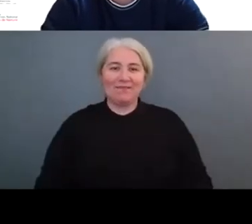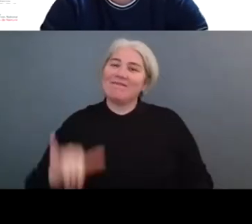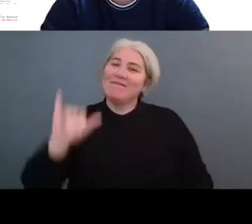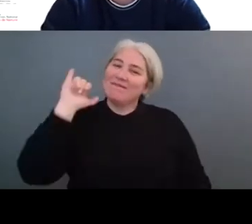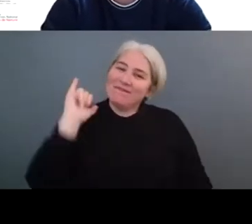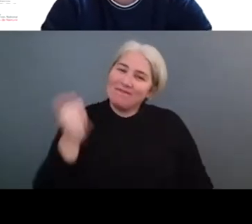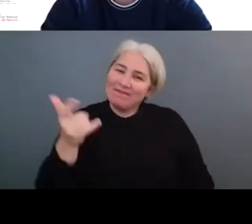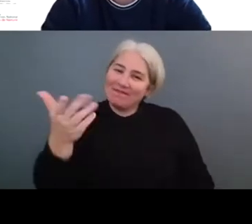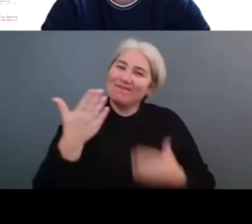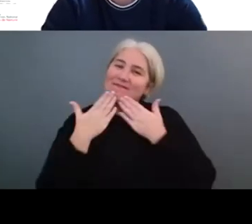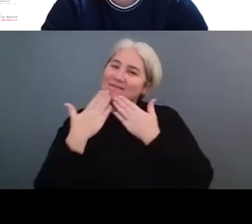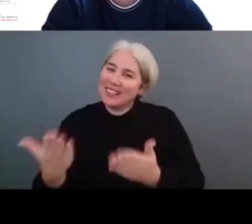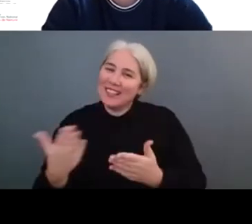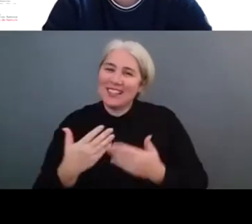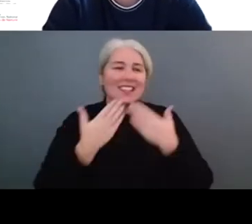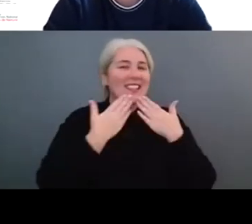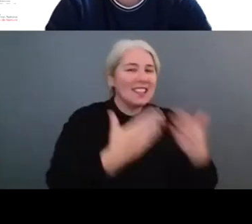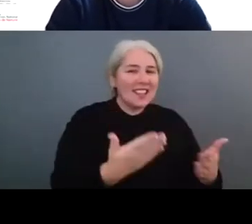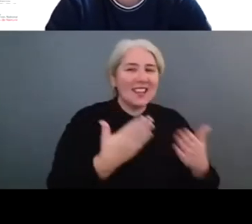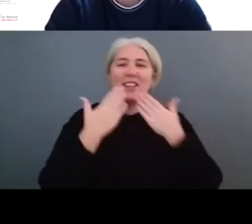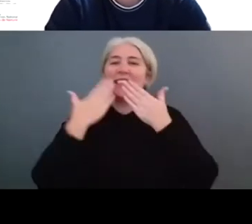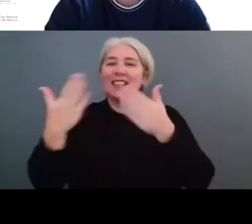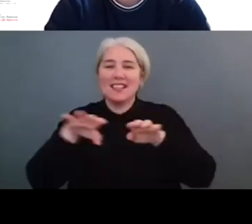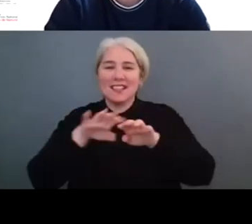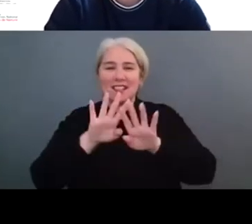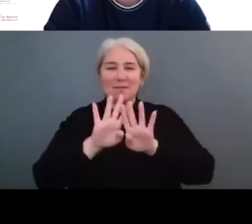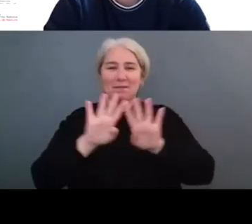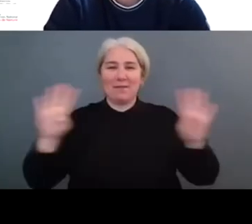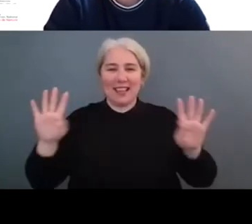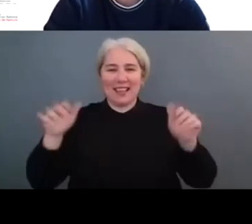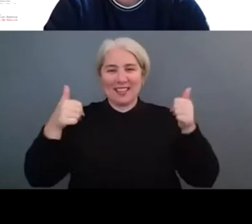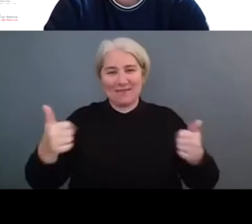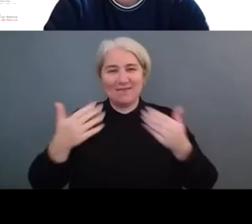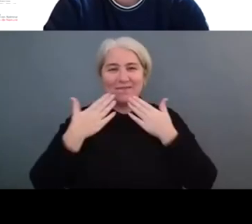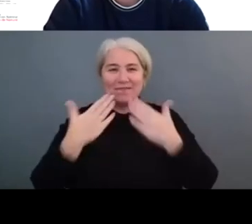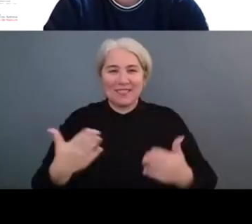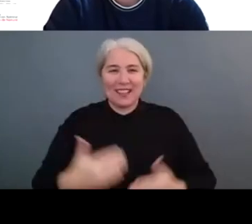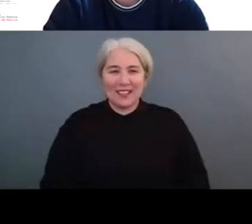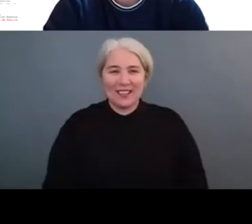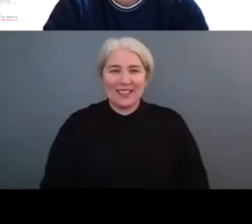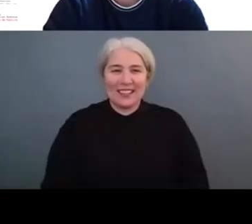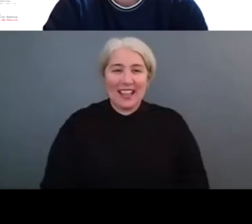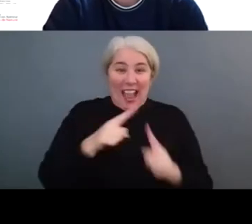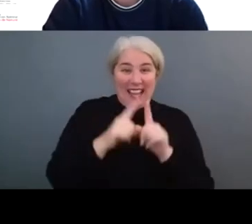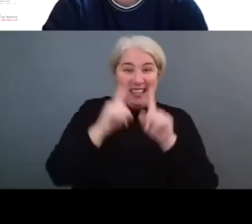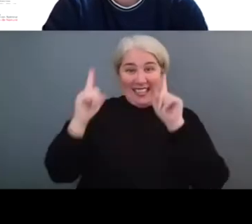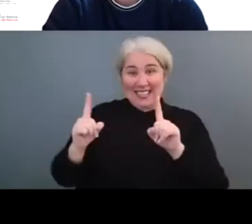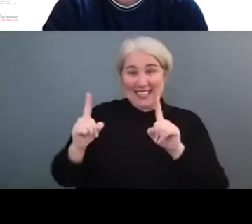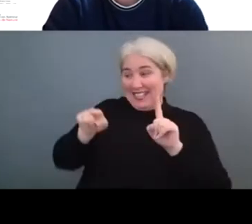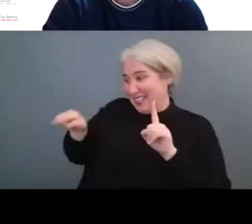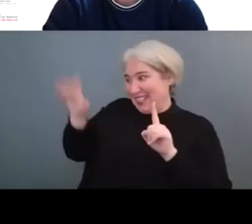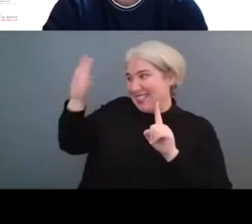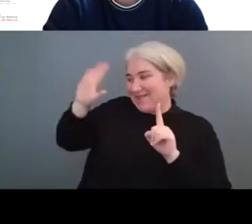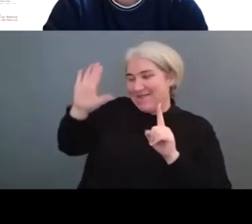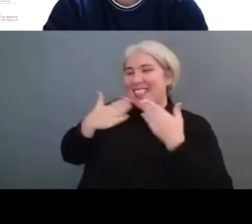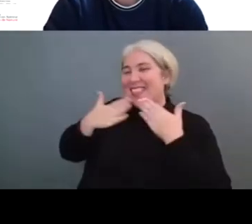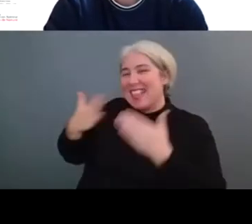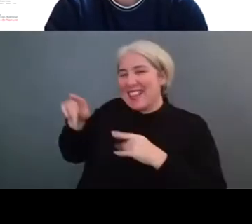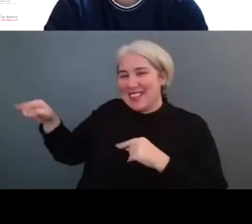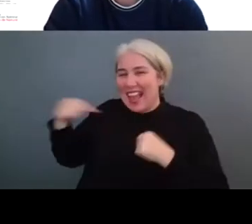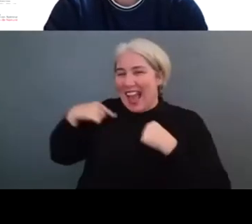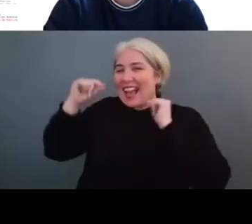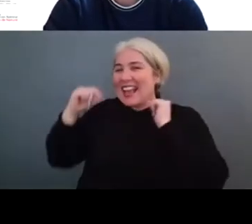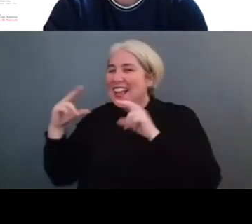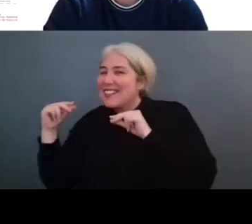much. Thank you to all the panelists this morning. Thank you, Antidia. She was close to me, so I can say it in a closest